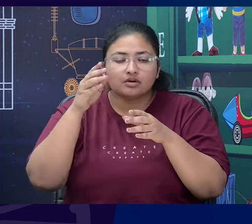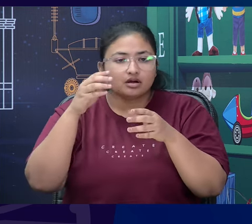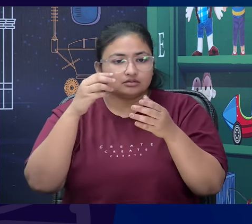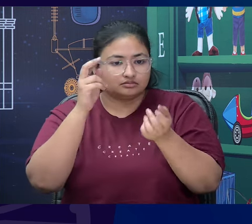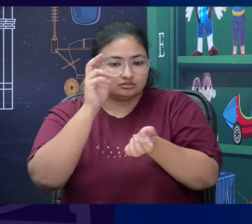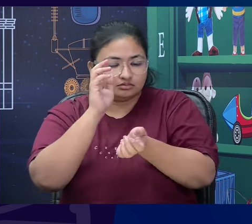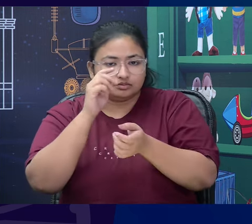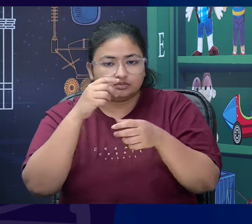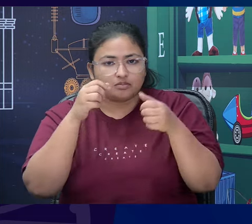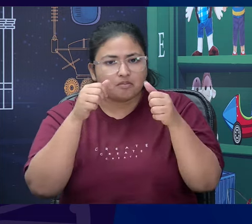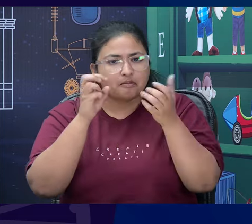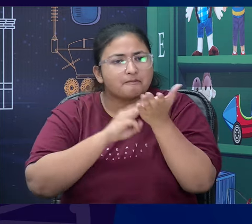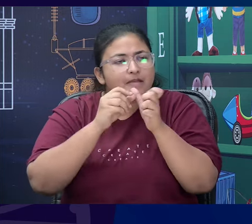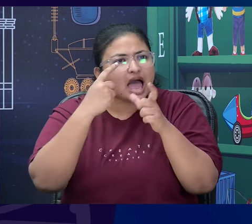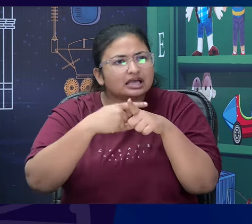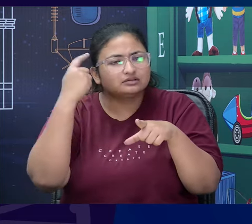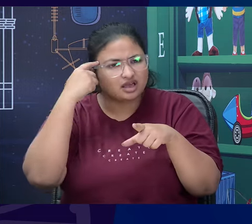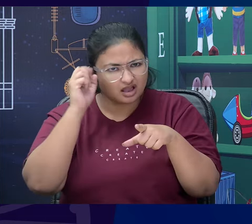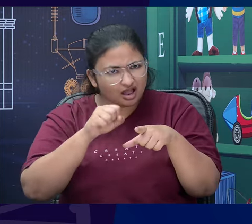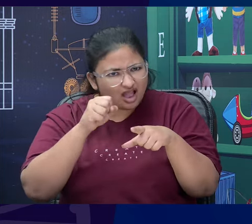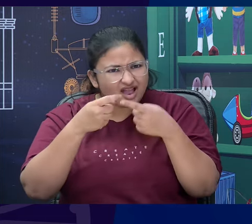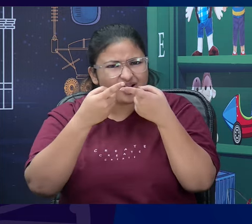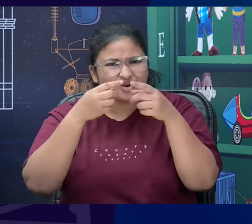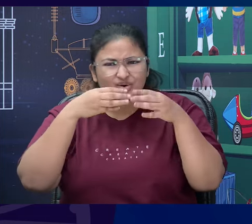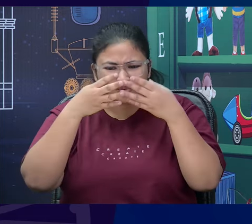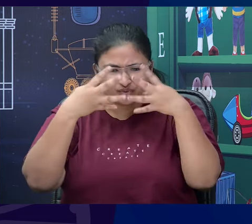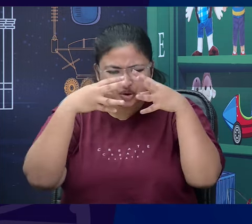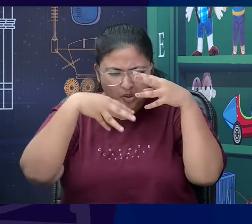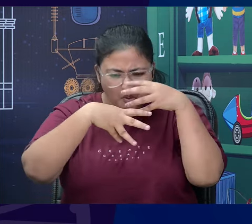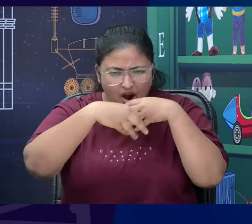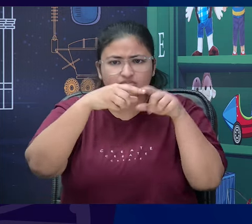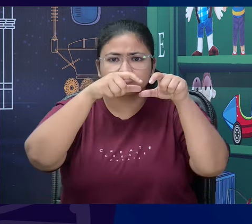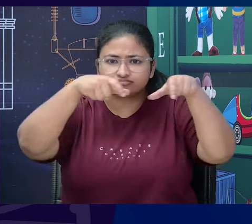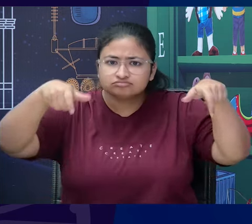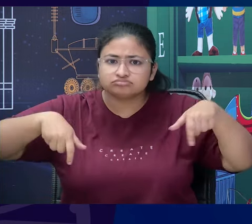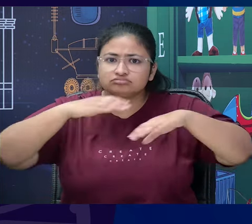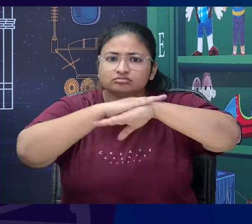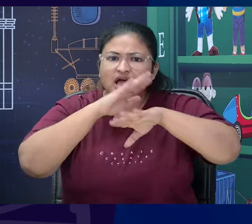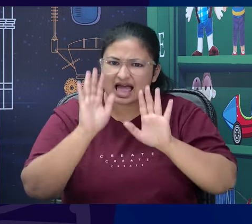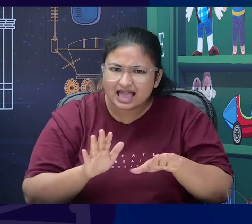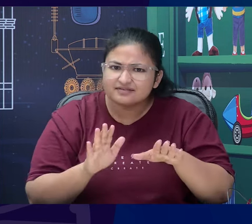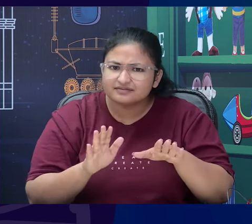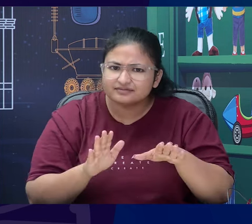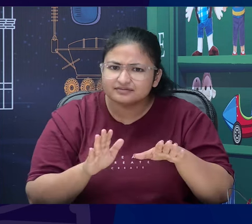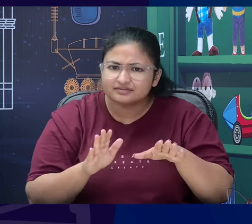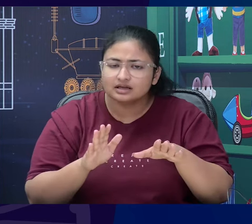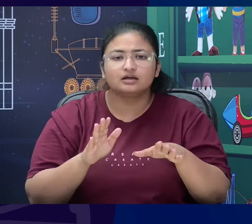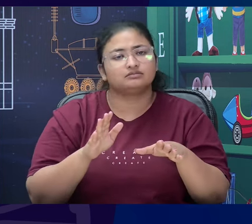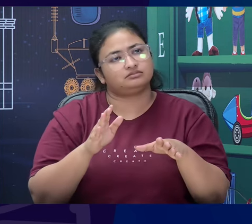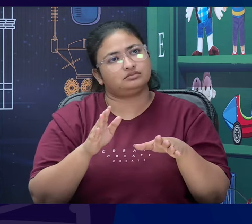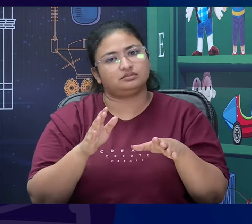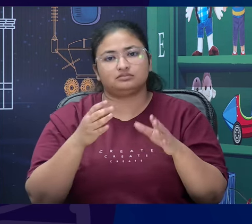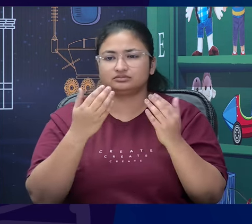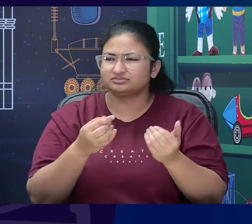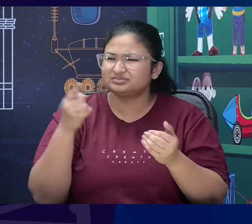his hotel window. So, ma'am what is so special about this particular balcony, would you like to